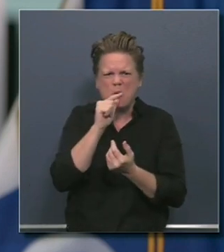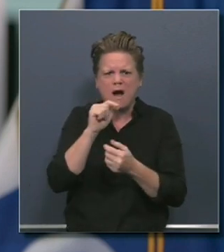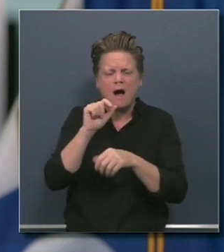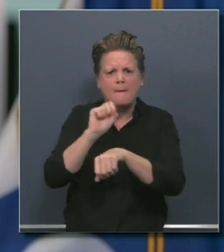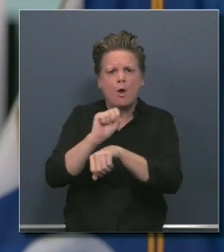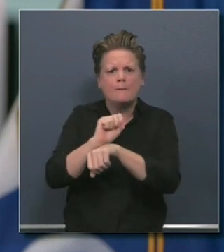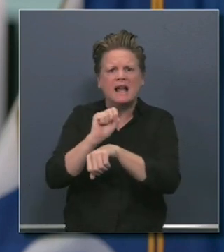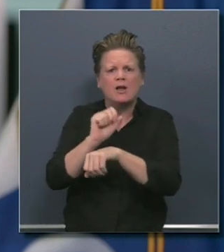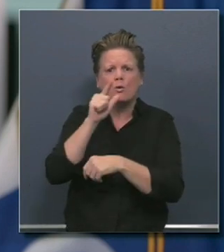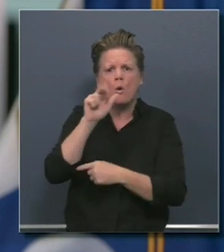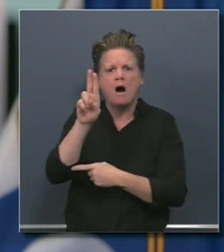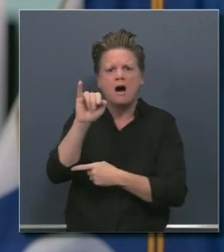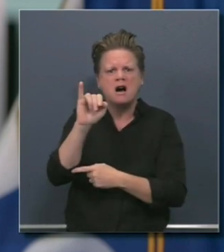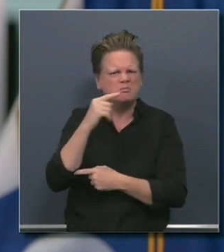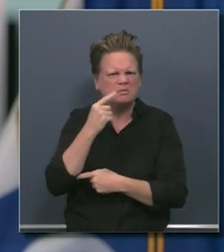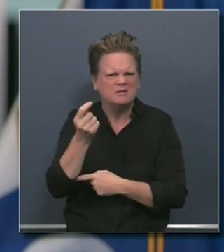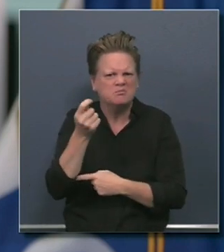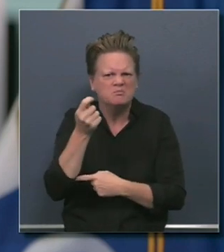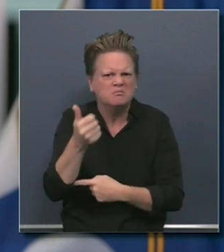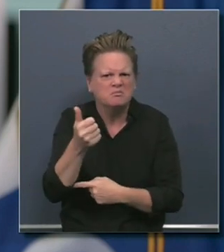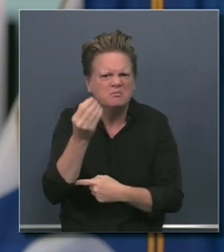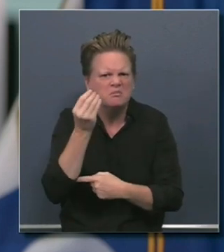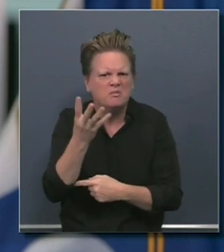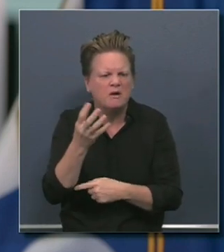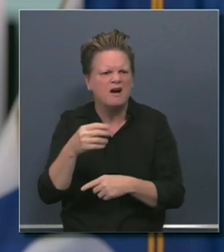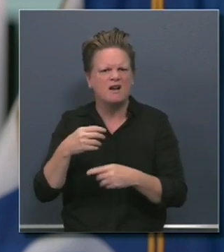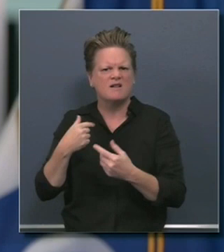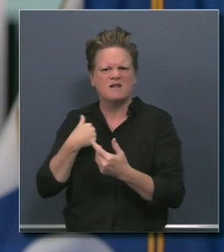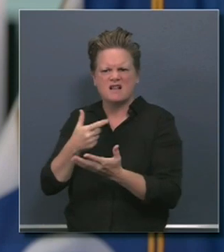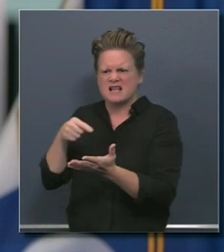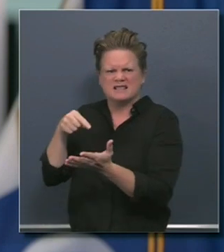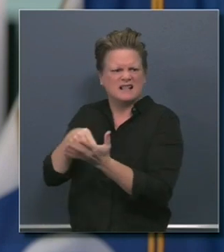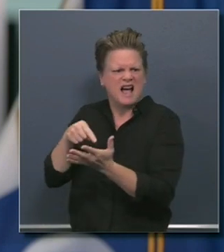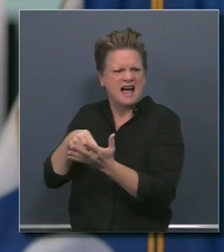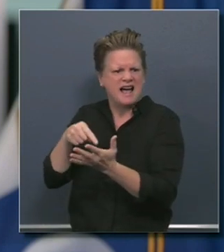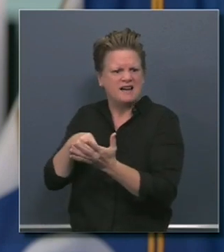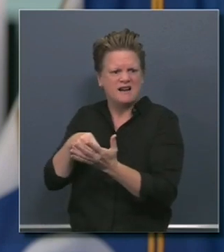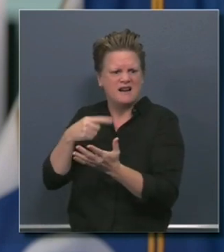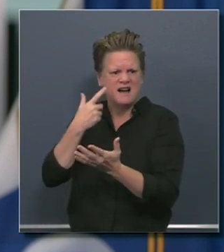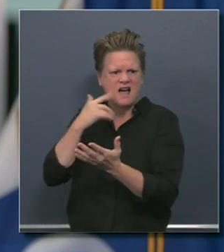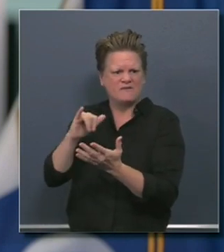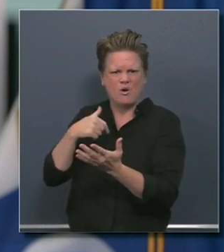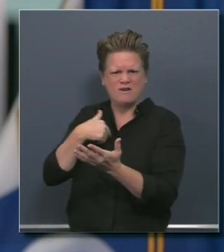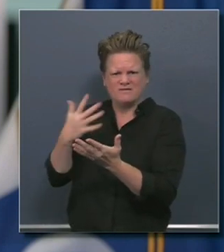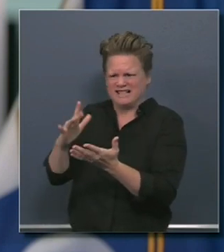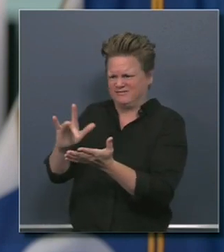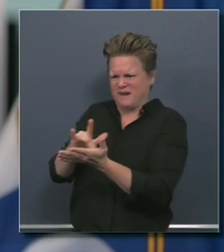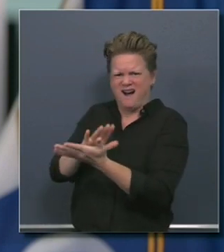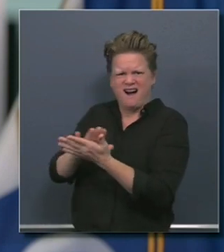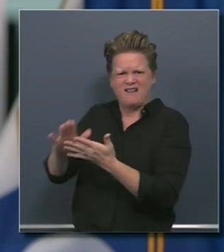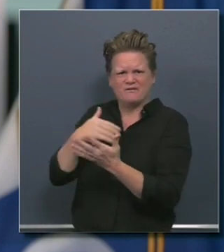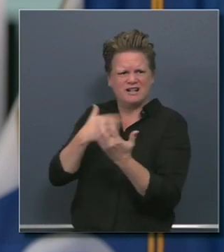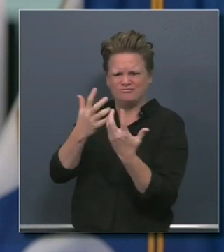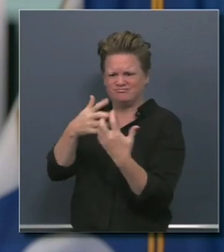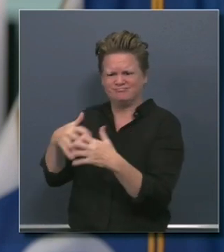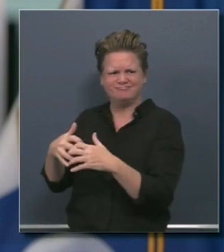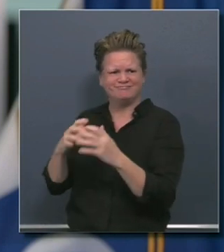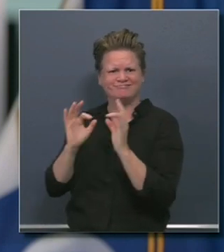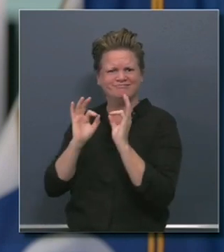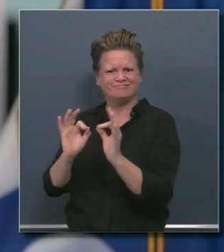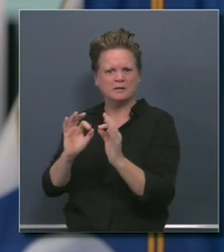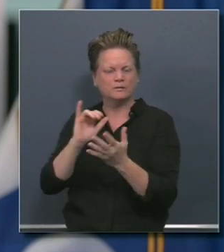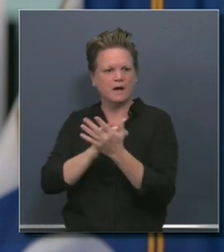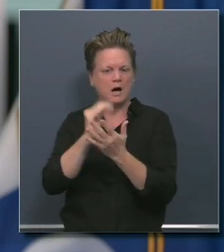paid off that wall of debt, which becomes so infamous in the state of California, and saw our bond rating, independent of any